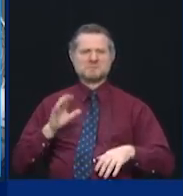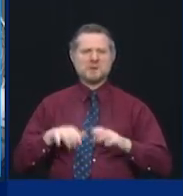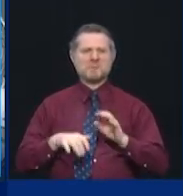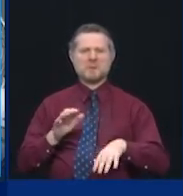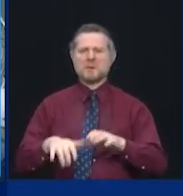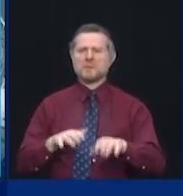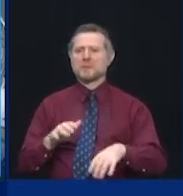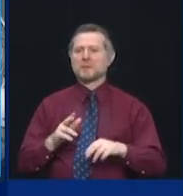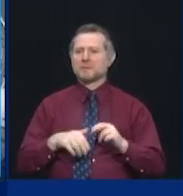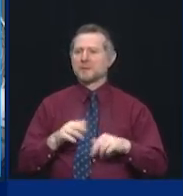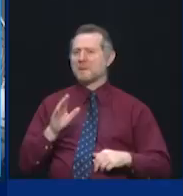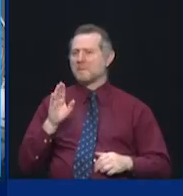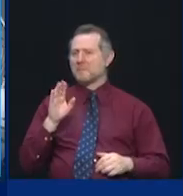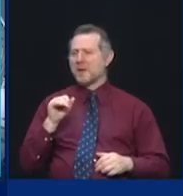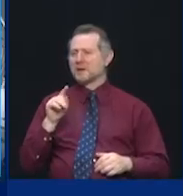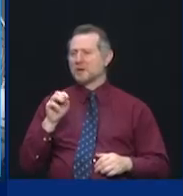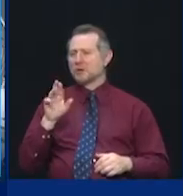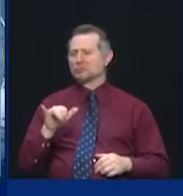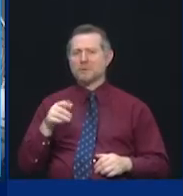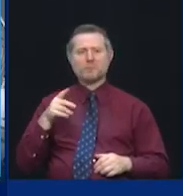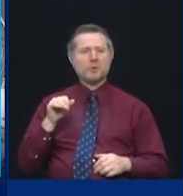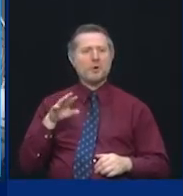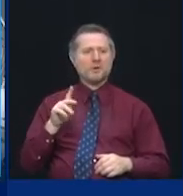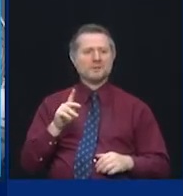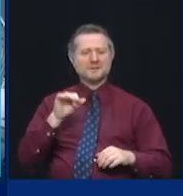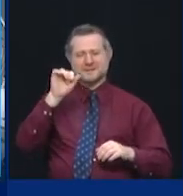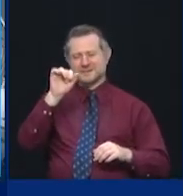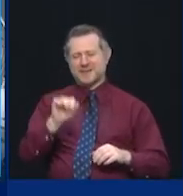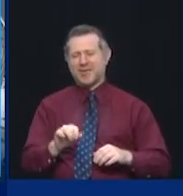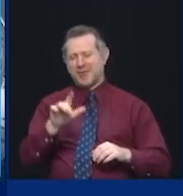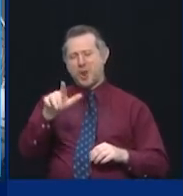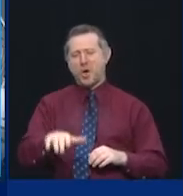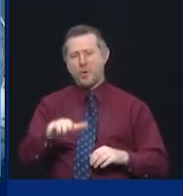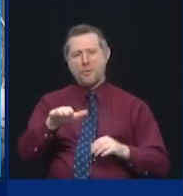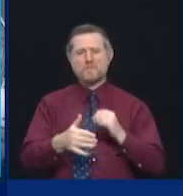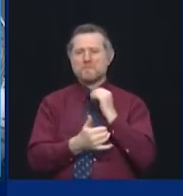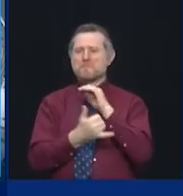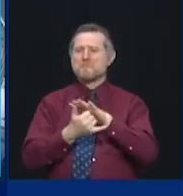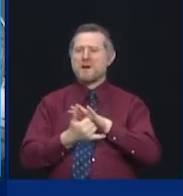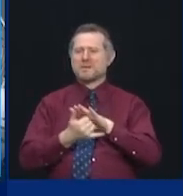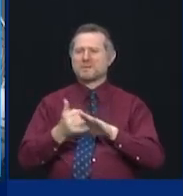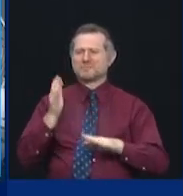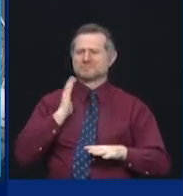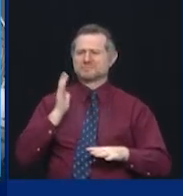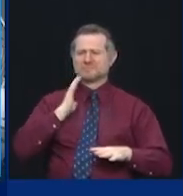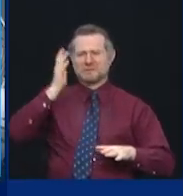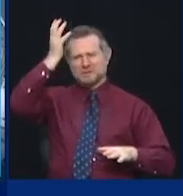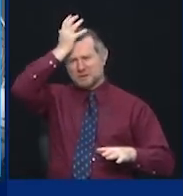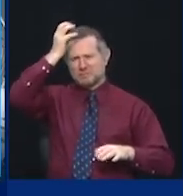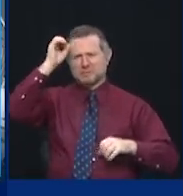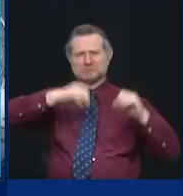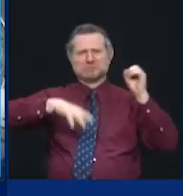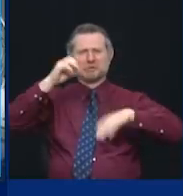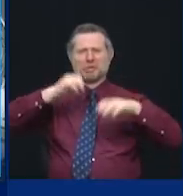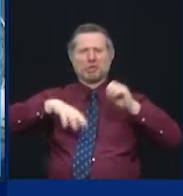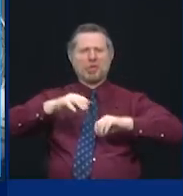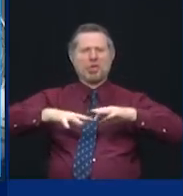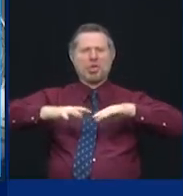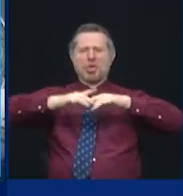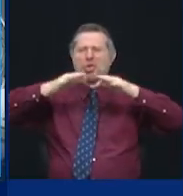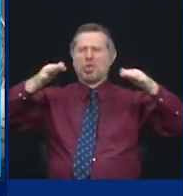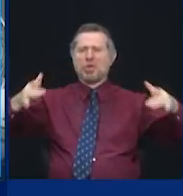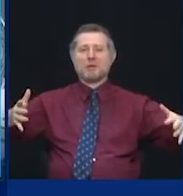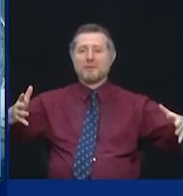Park City. That didn't just happen. That was landfill. And all you see now on Battery Park City,